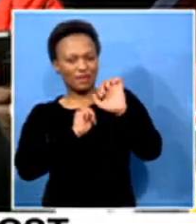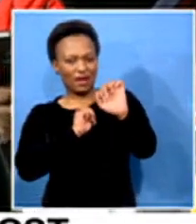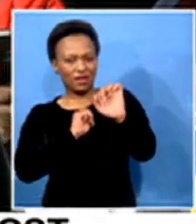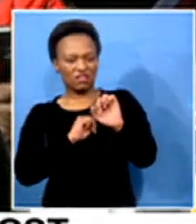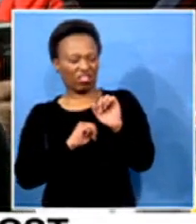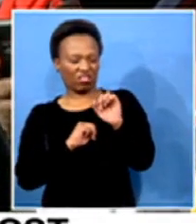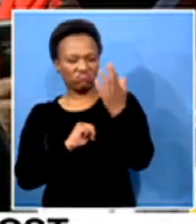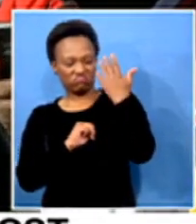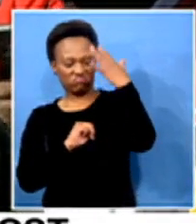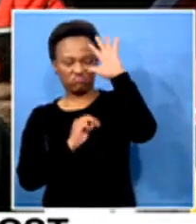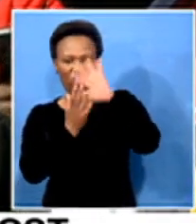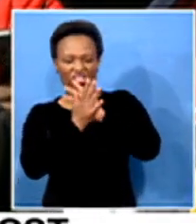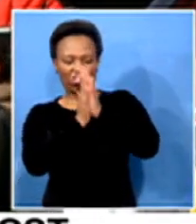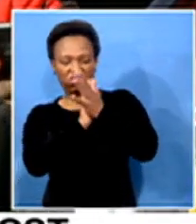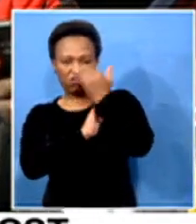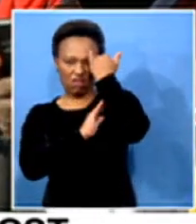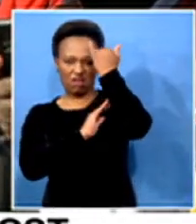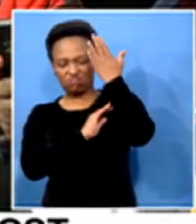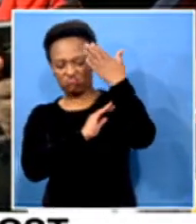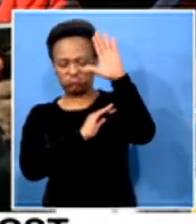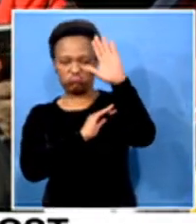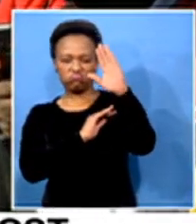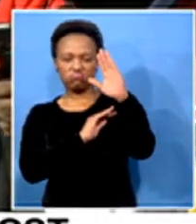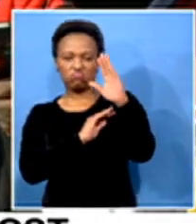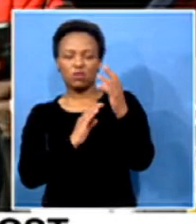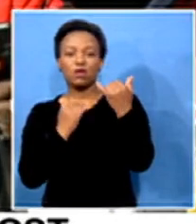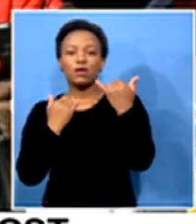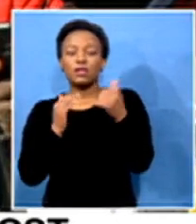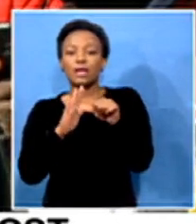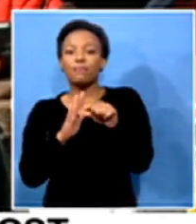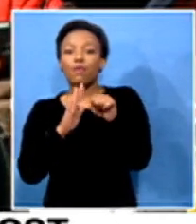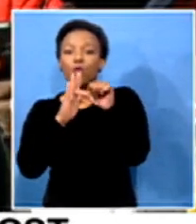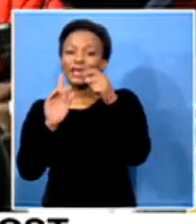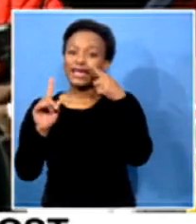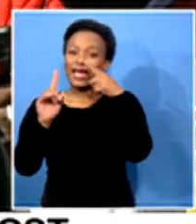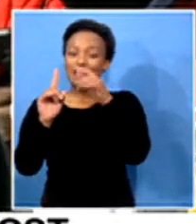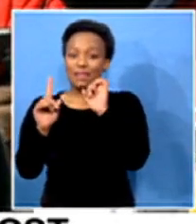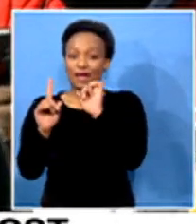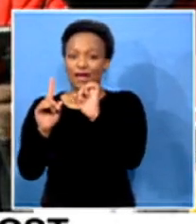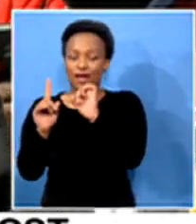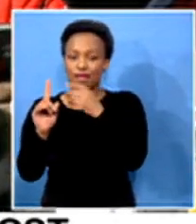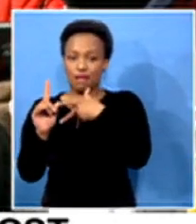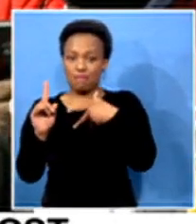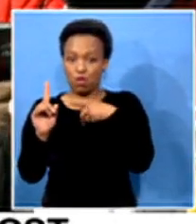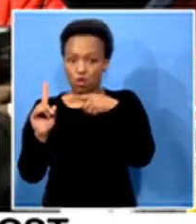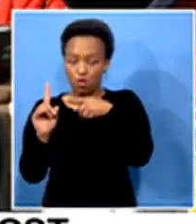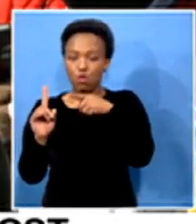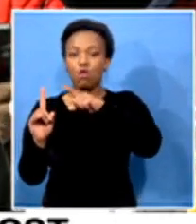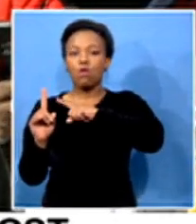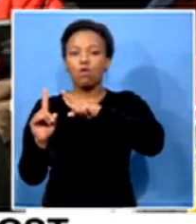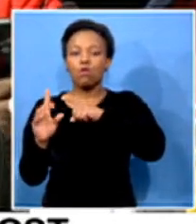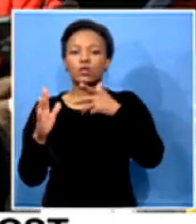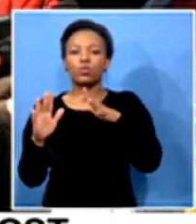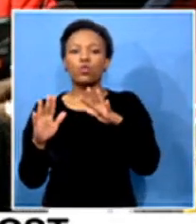crushed the whole idea. And the main aim of her is basically for outsourcing the